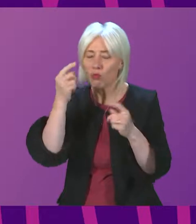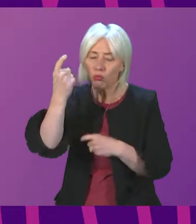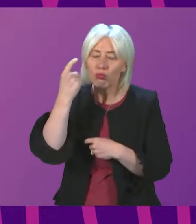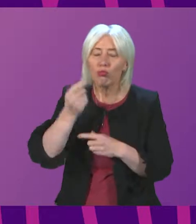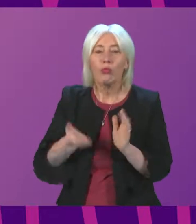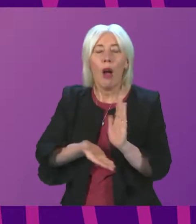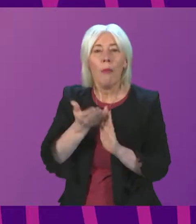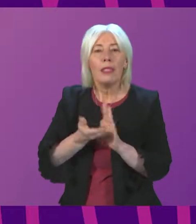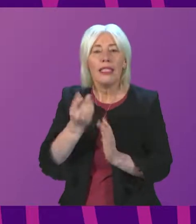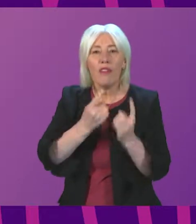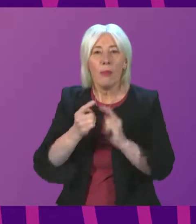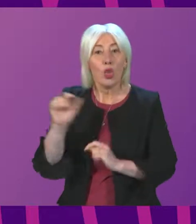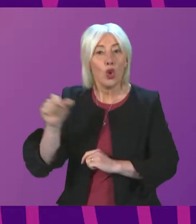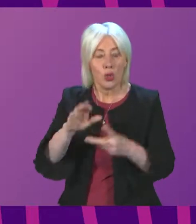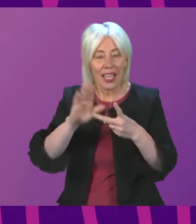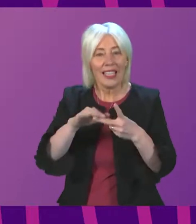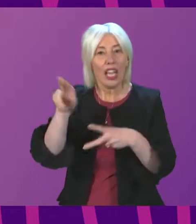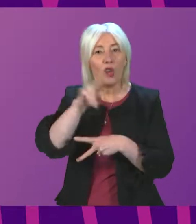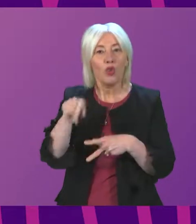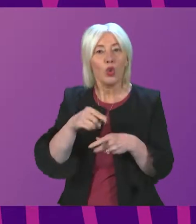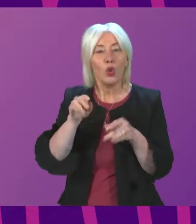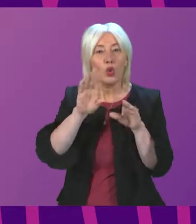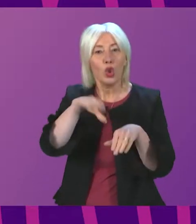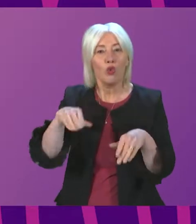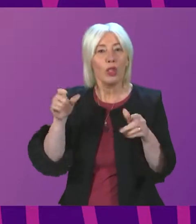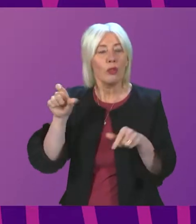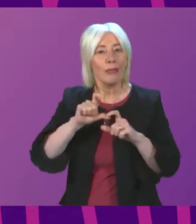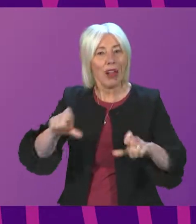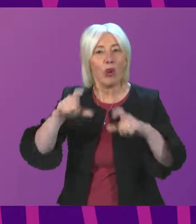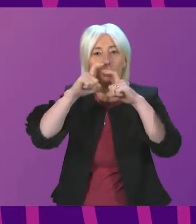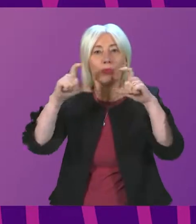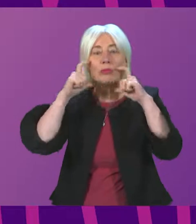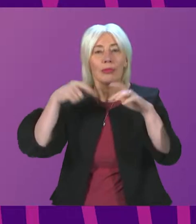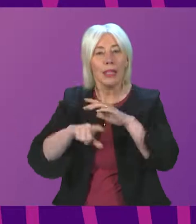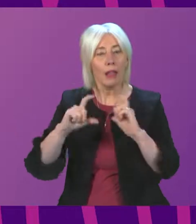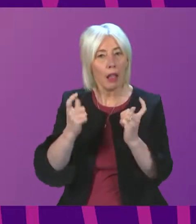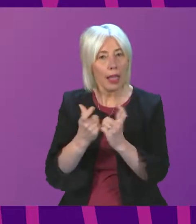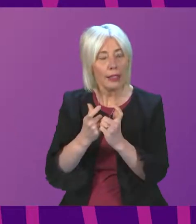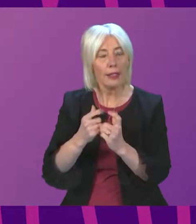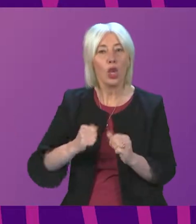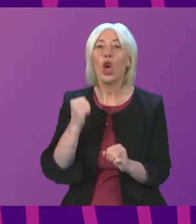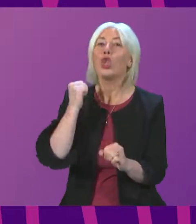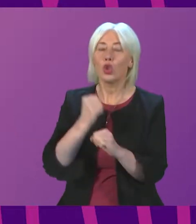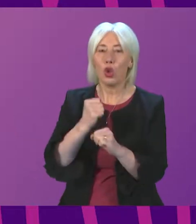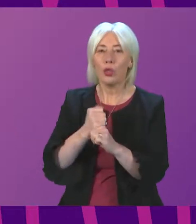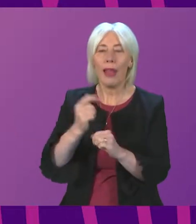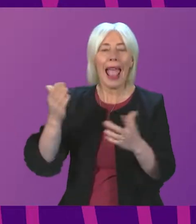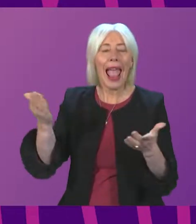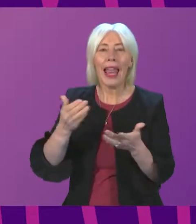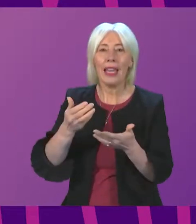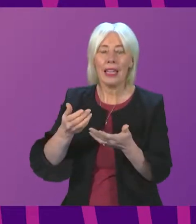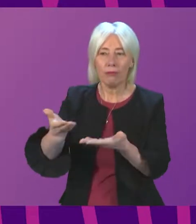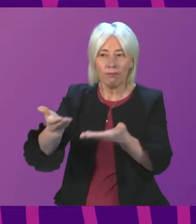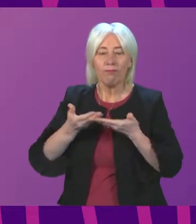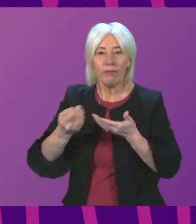secondary school children should continue to wear face coverings in the classroom. The Scottish Government will consider carefully any further advice that the subgroup